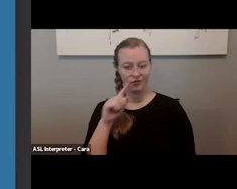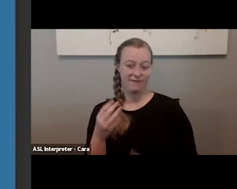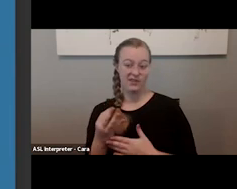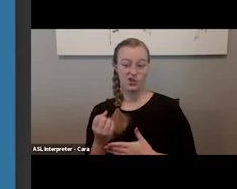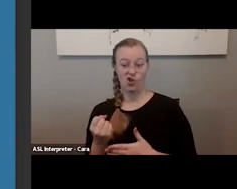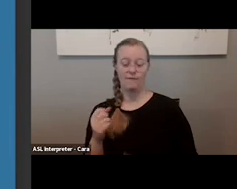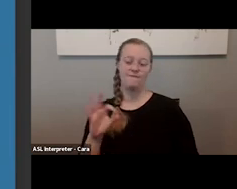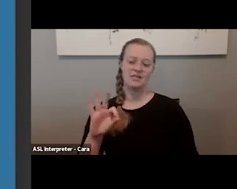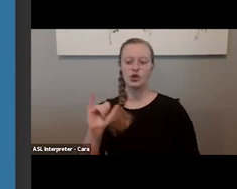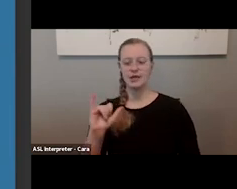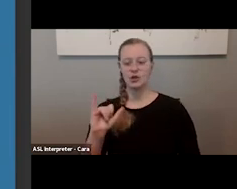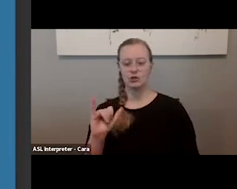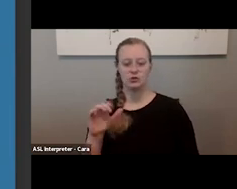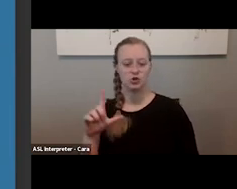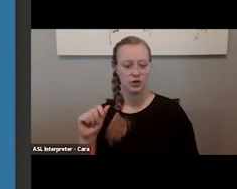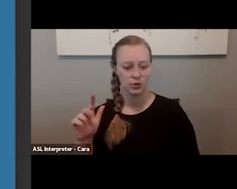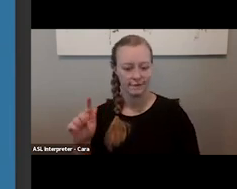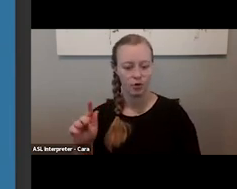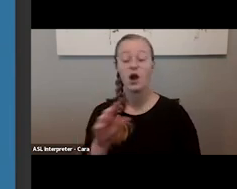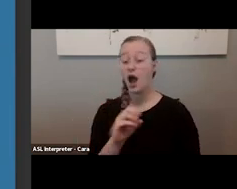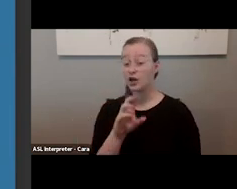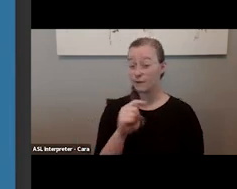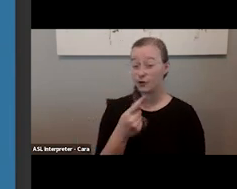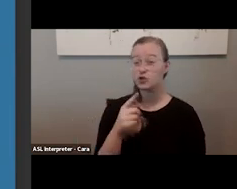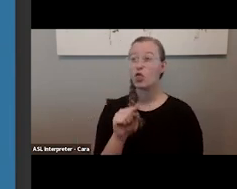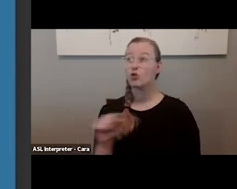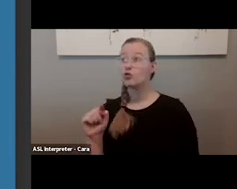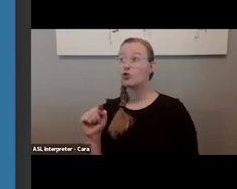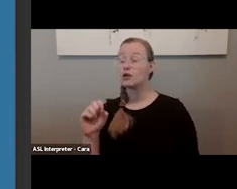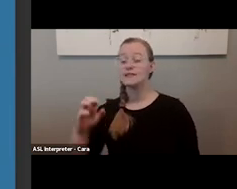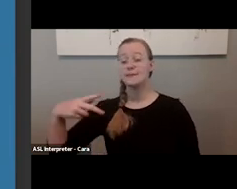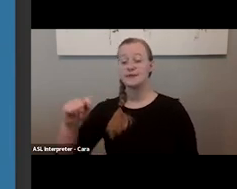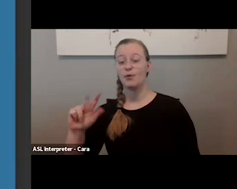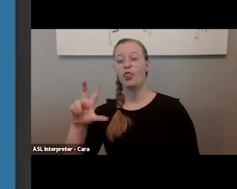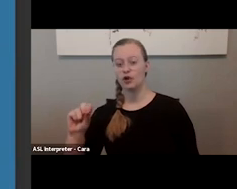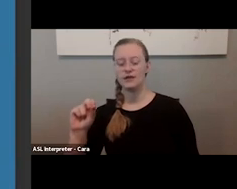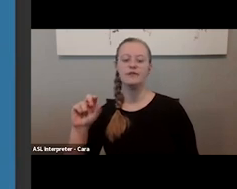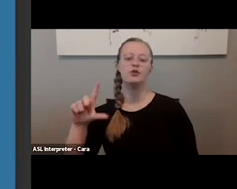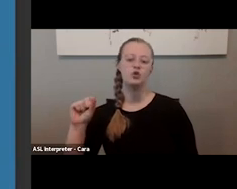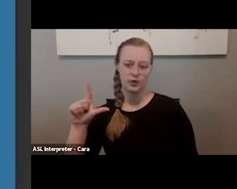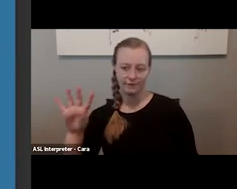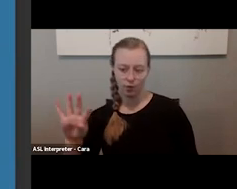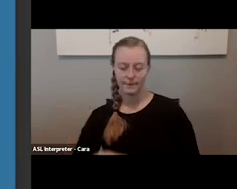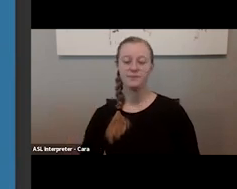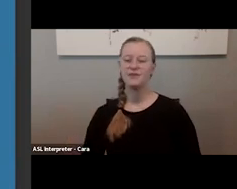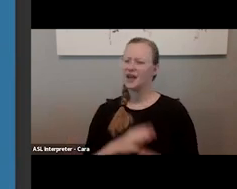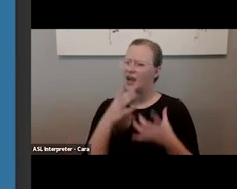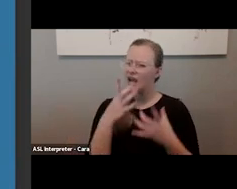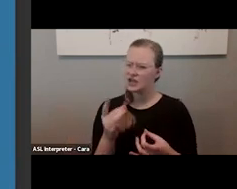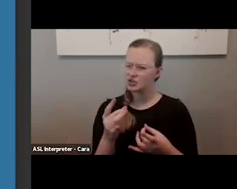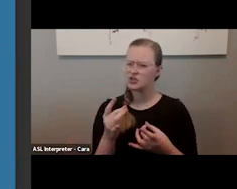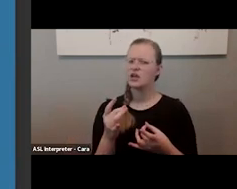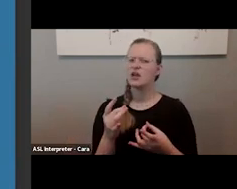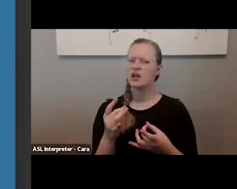from October 1st, 2023 to September 30th, 2024. Now, what's interesting about this, which you've